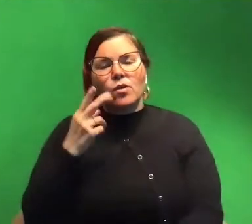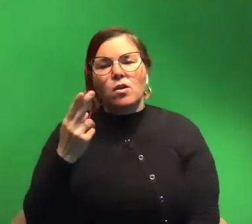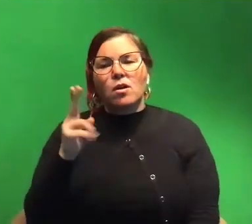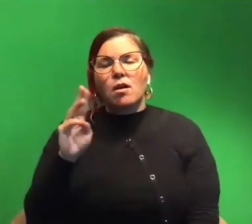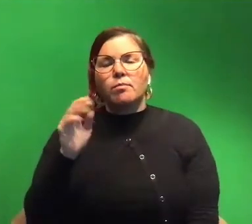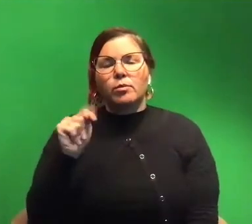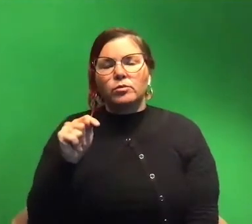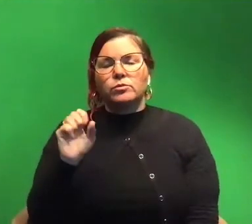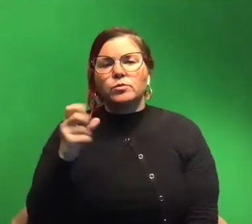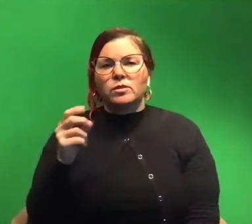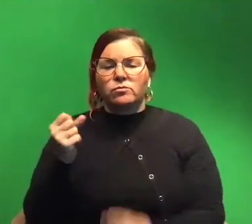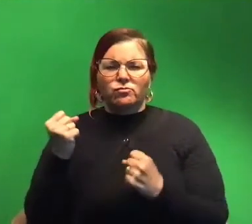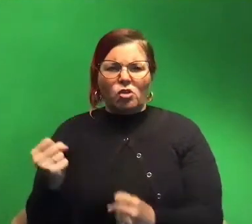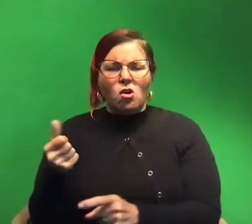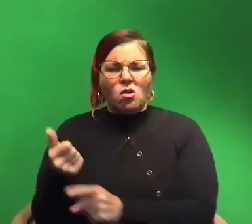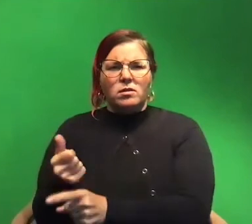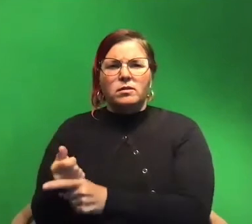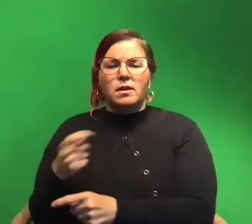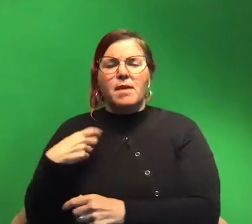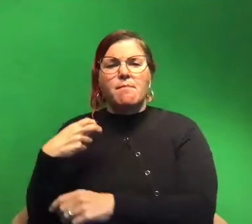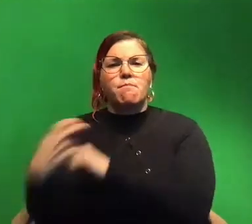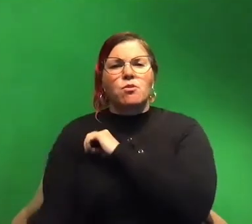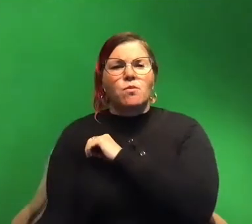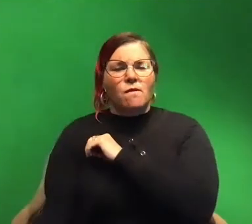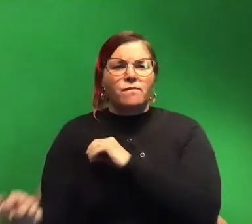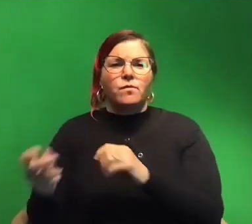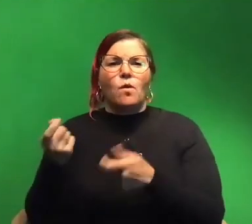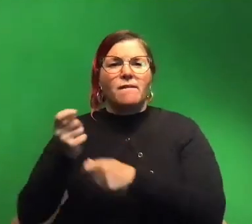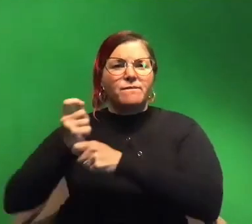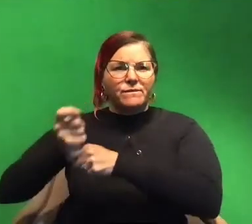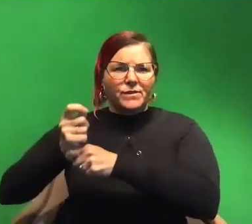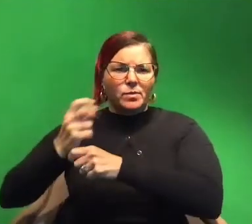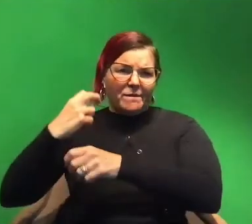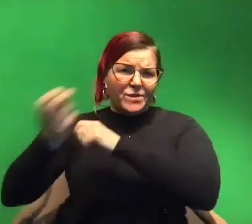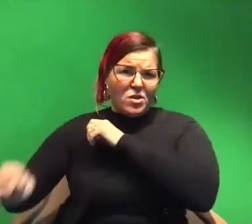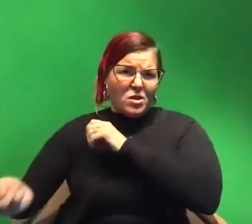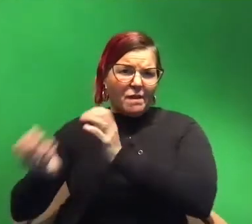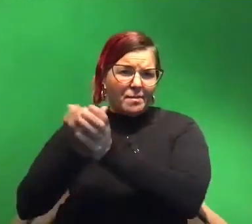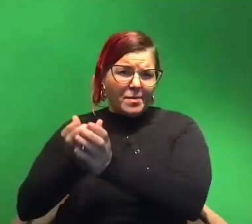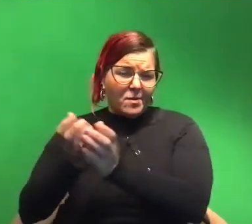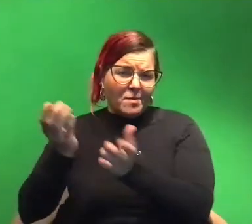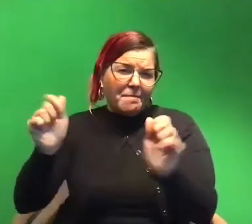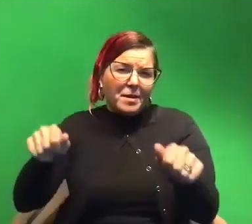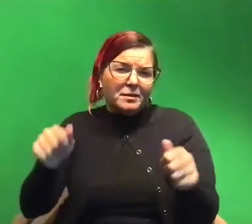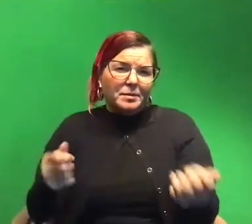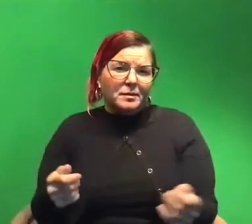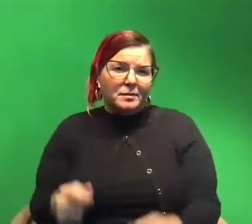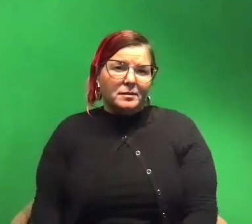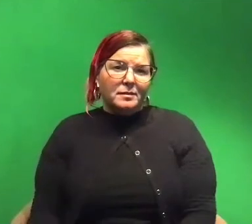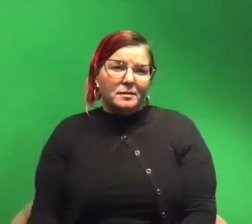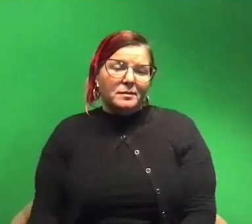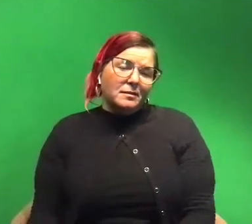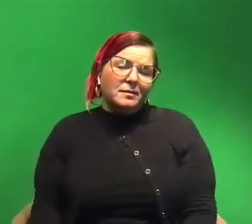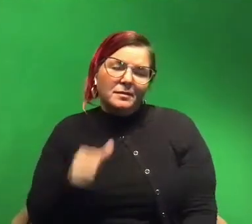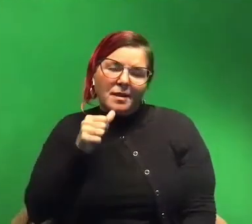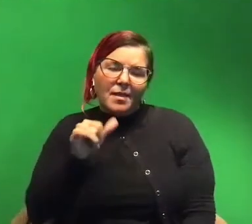they're very strong and so they might pull you over like while you're fishing for them you might like fall over off the boat but that's you know that's not too bad there